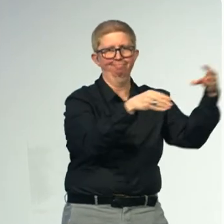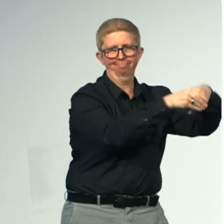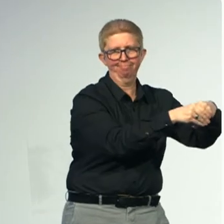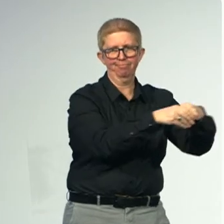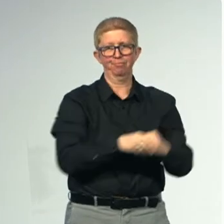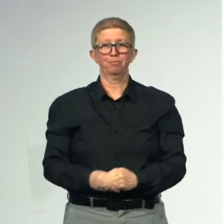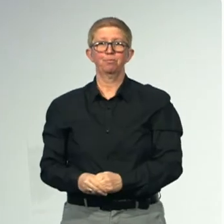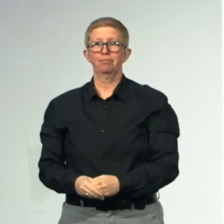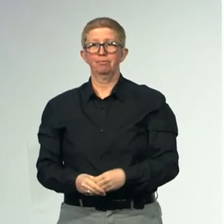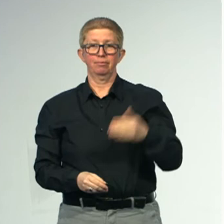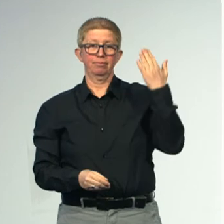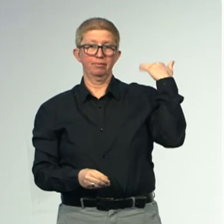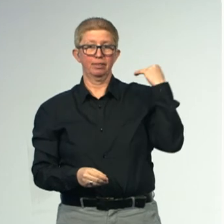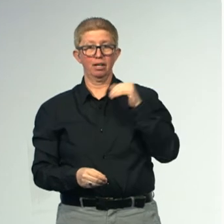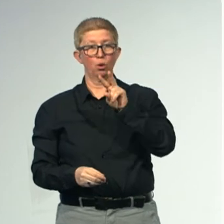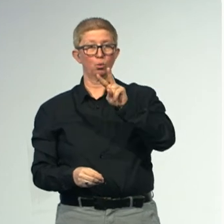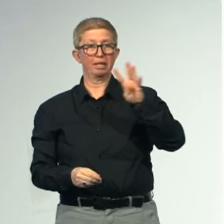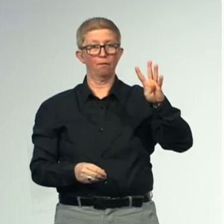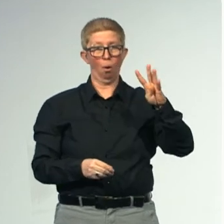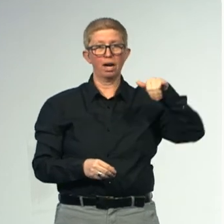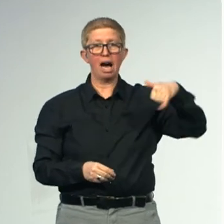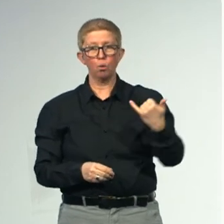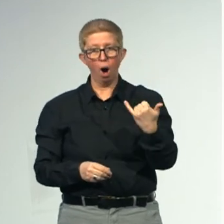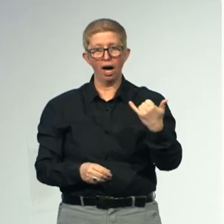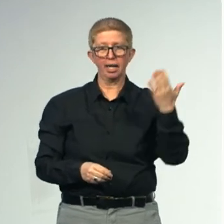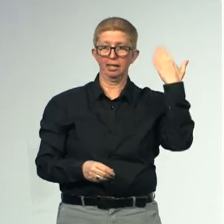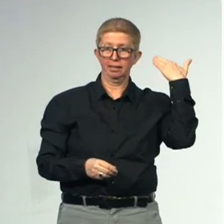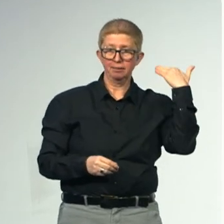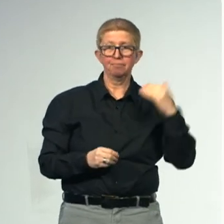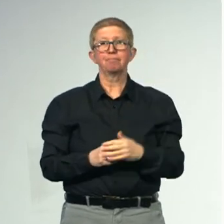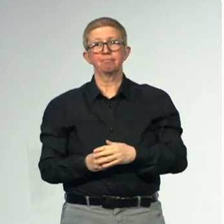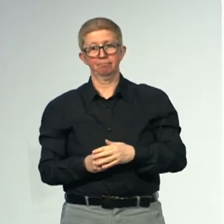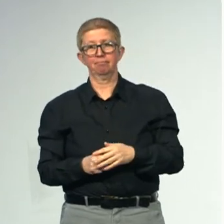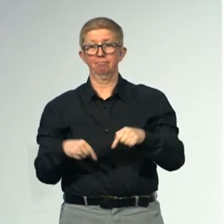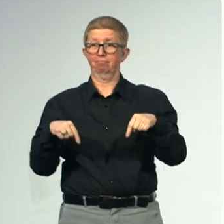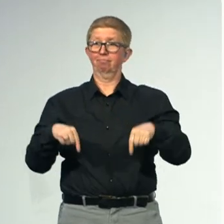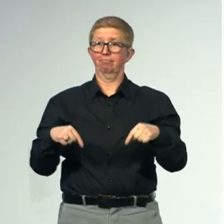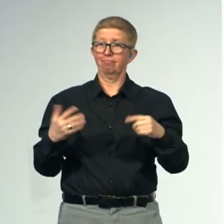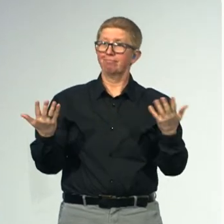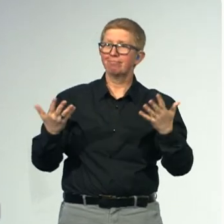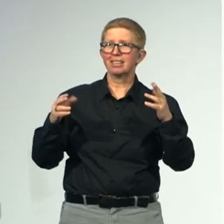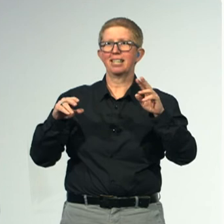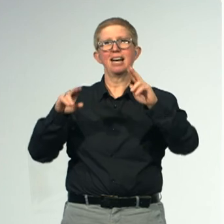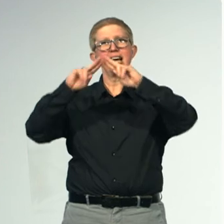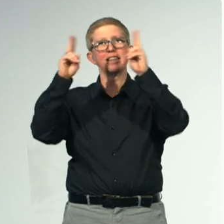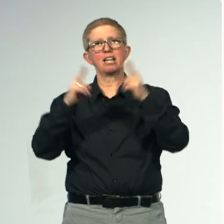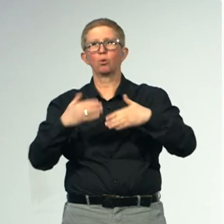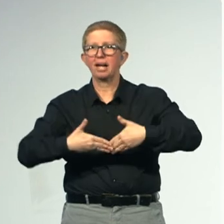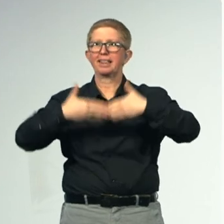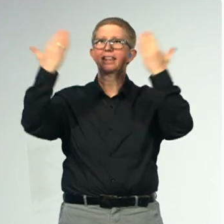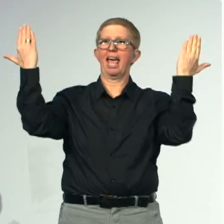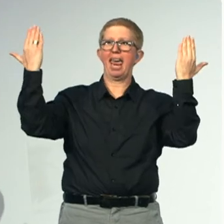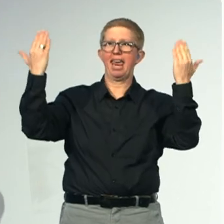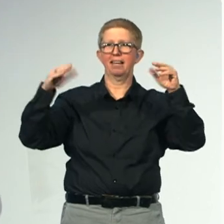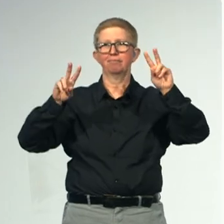the International Day of Education was celebrated here. We had a conference in the VSE organized by